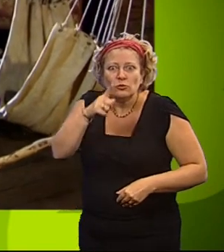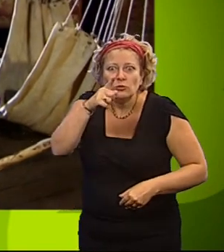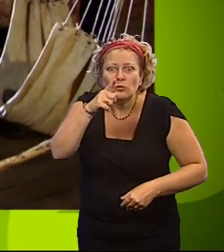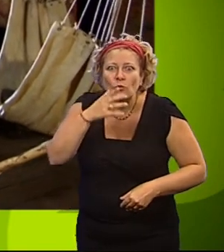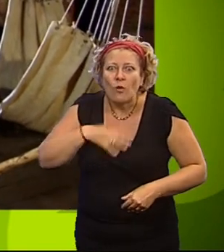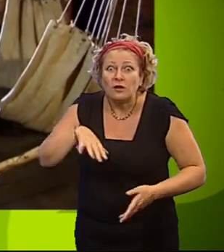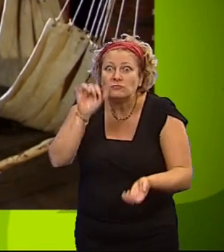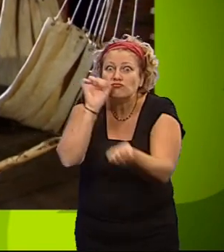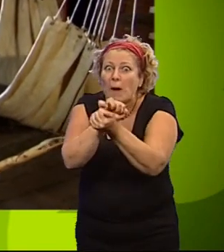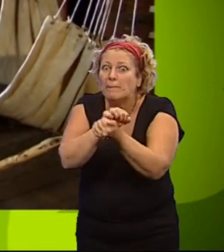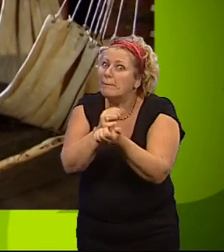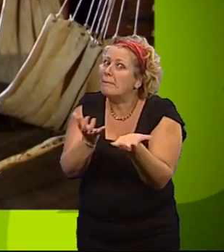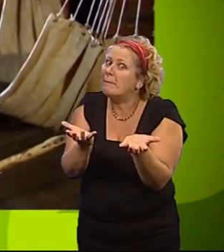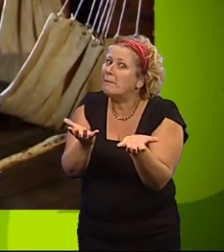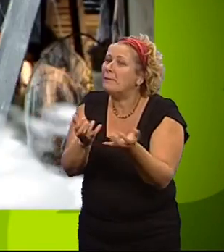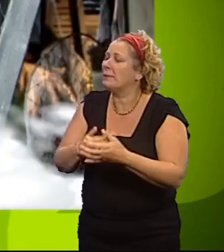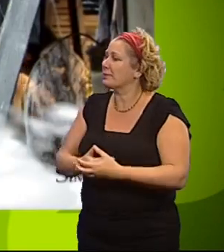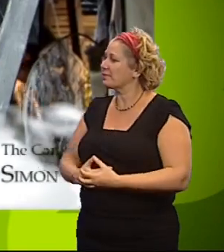wouldn't want to get trapped.